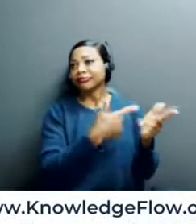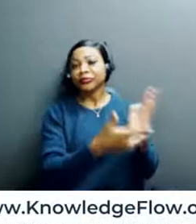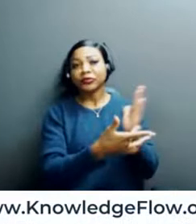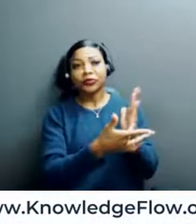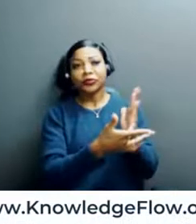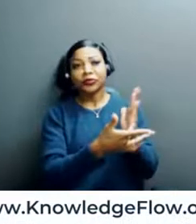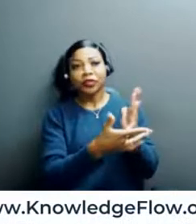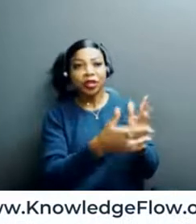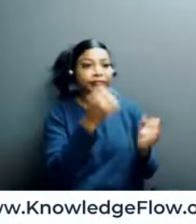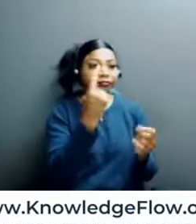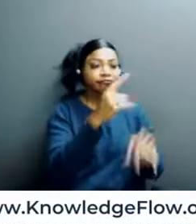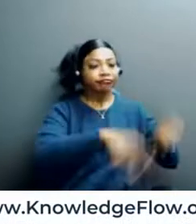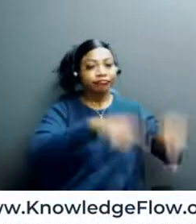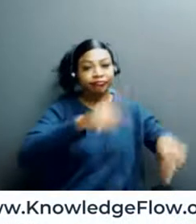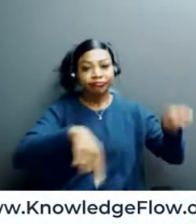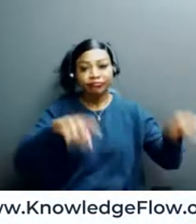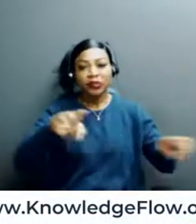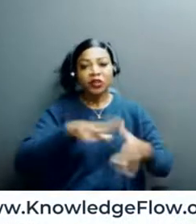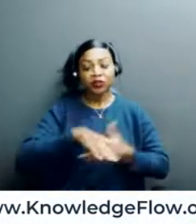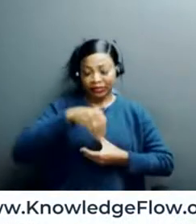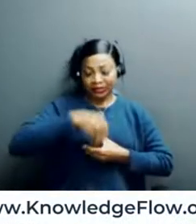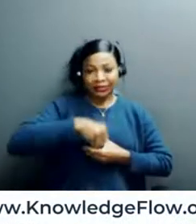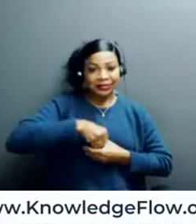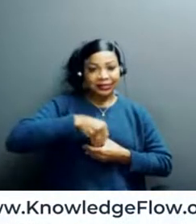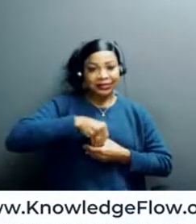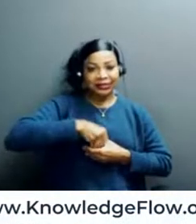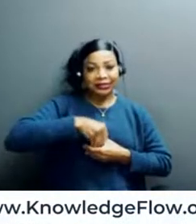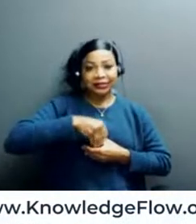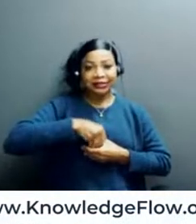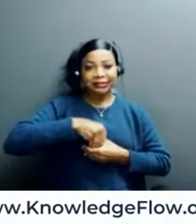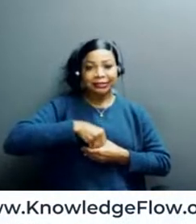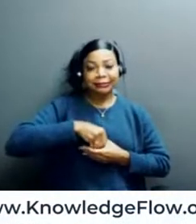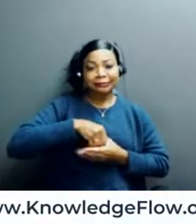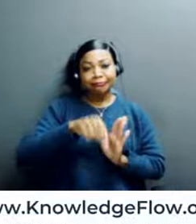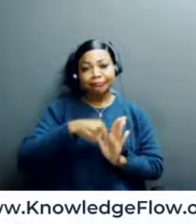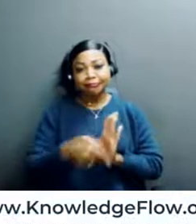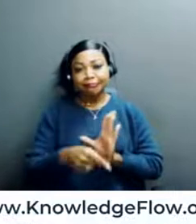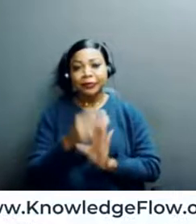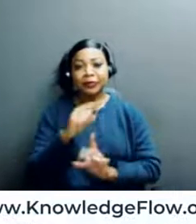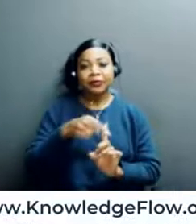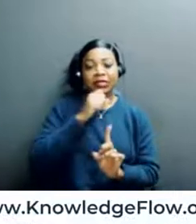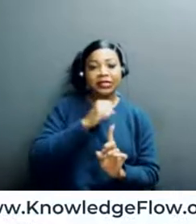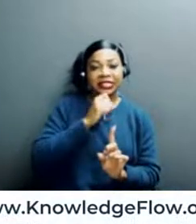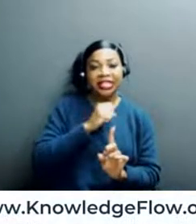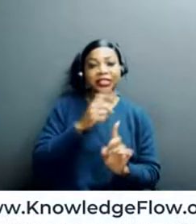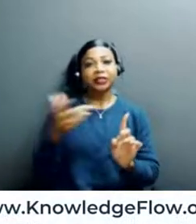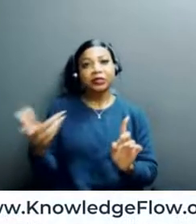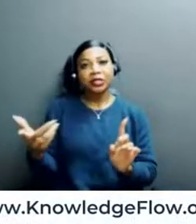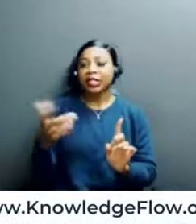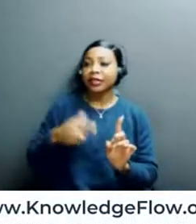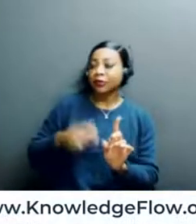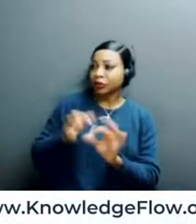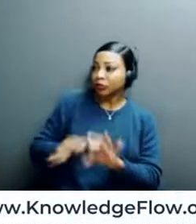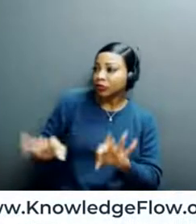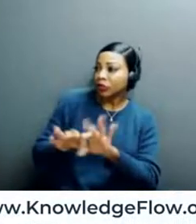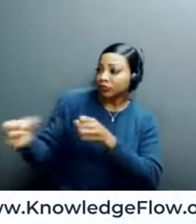combat sort of this internalized ageism, it was important to have volunteers that were encouraging. It was important for the